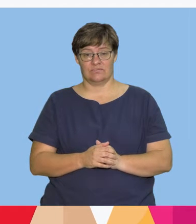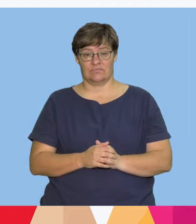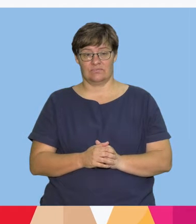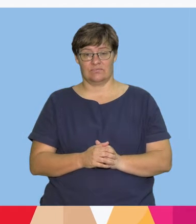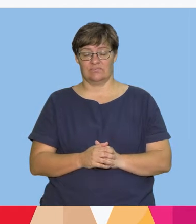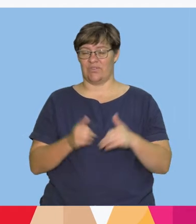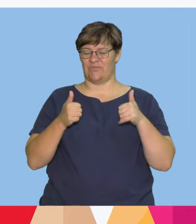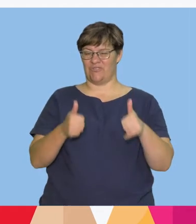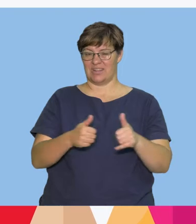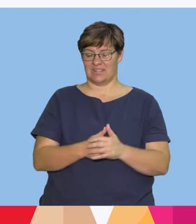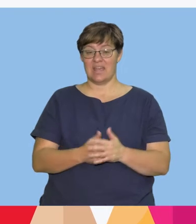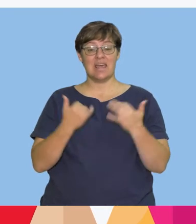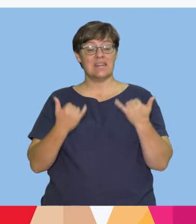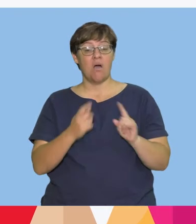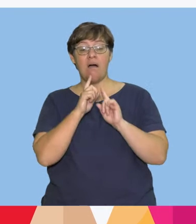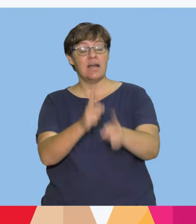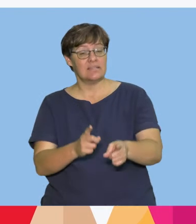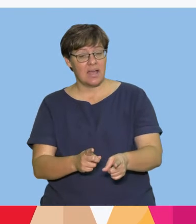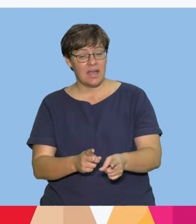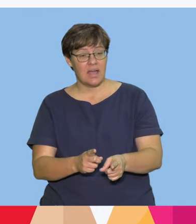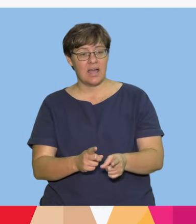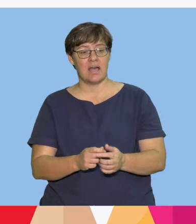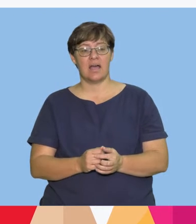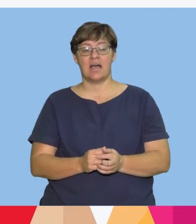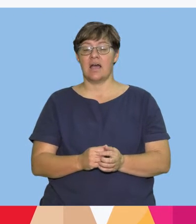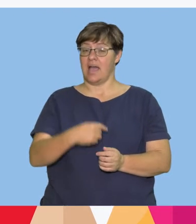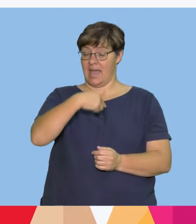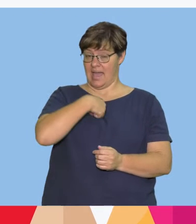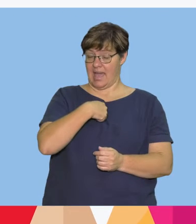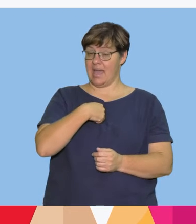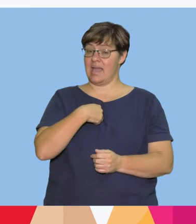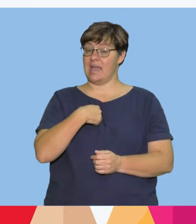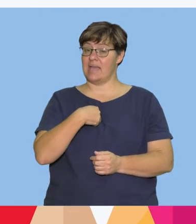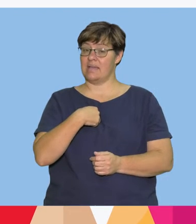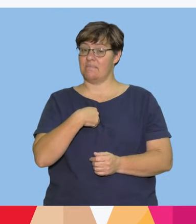Great. Now you say how old you are. I am